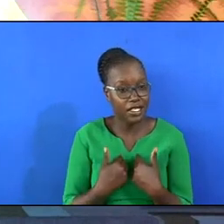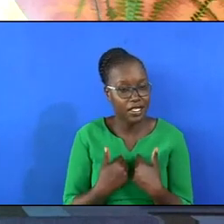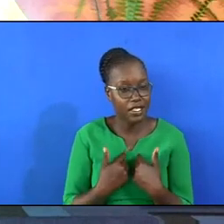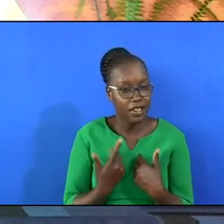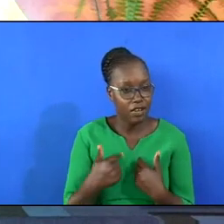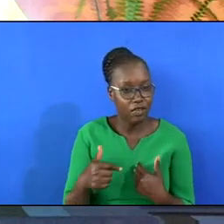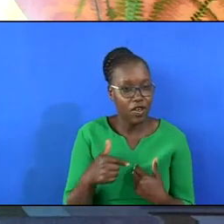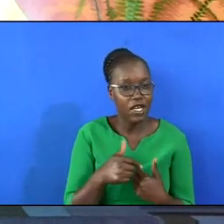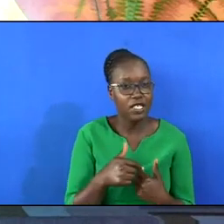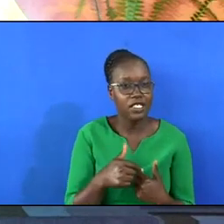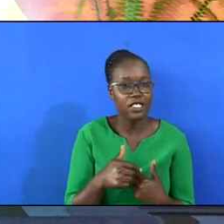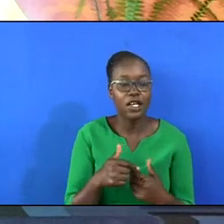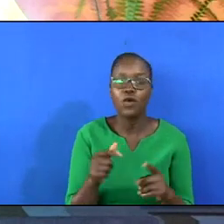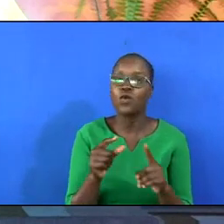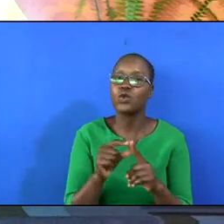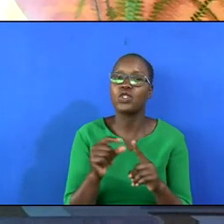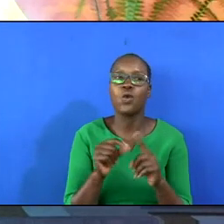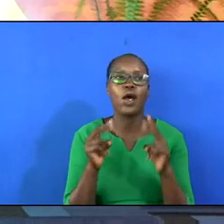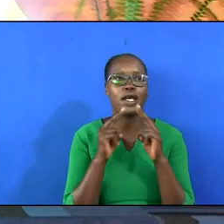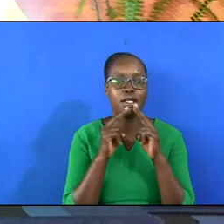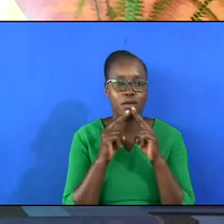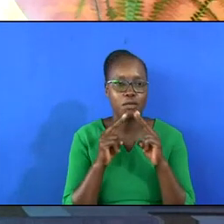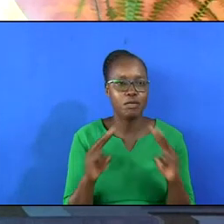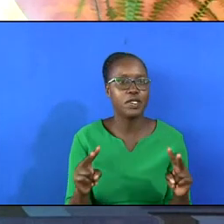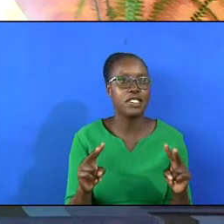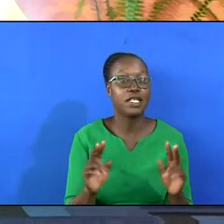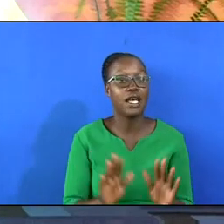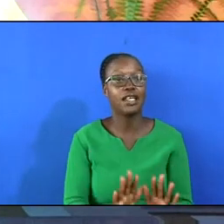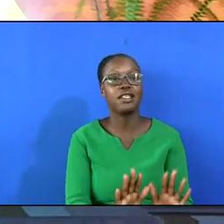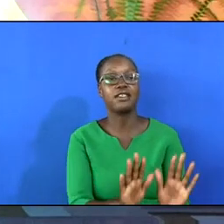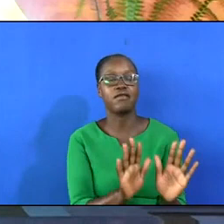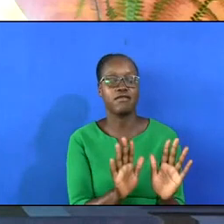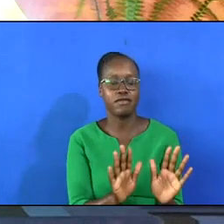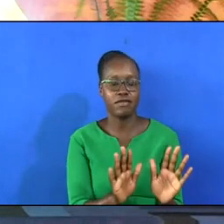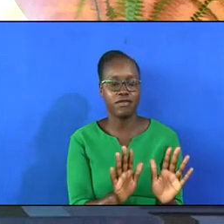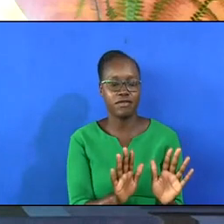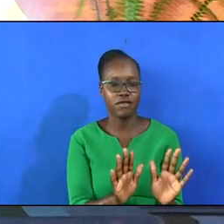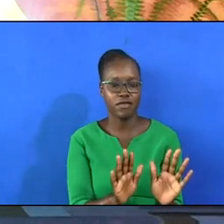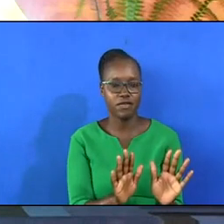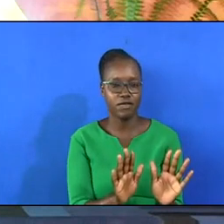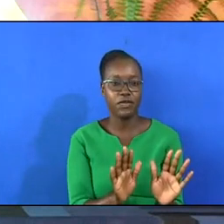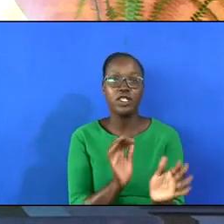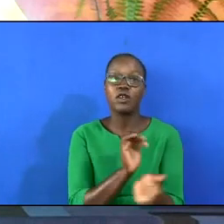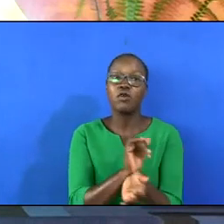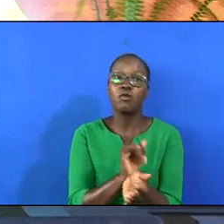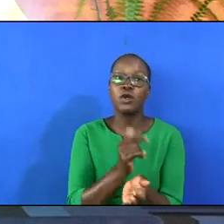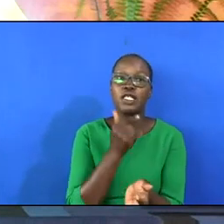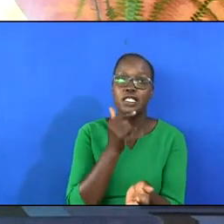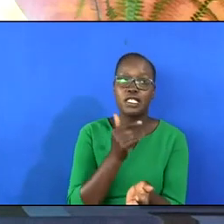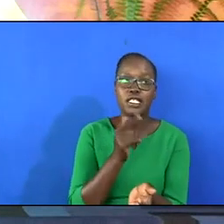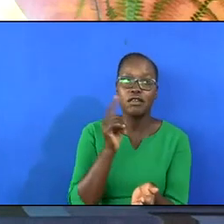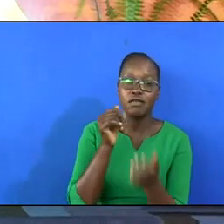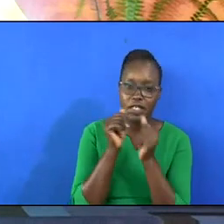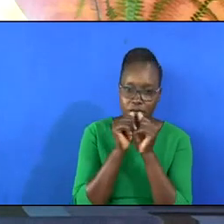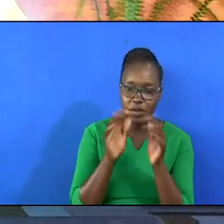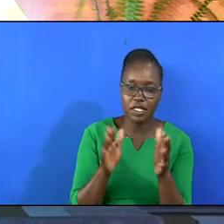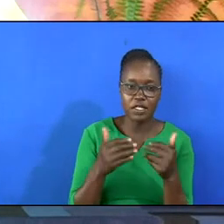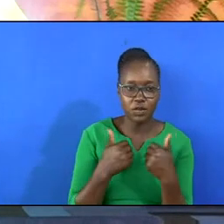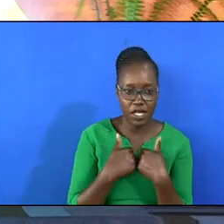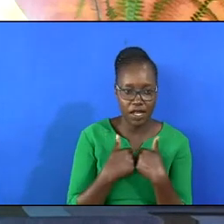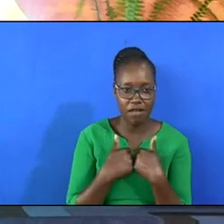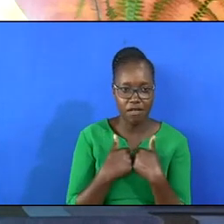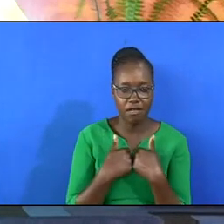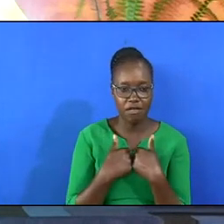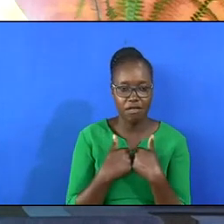was the word peace. Peace, I leave it with you. So Paul says the first blessing that we have